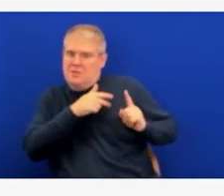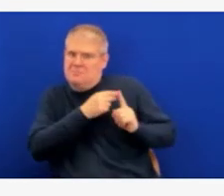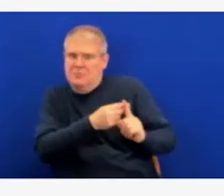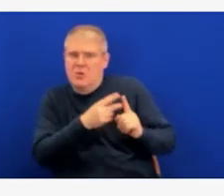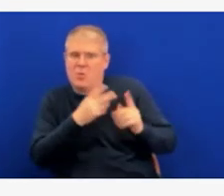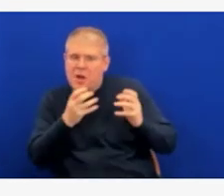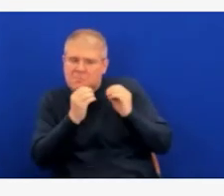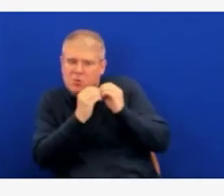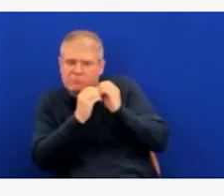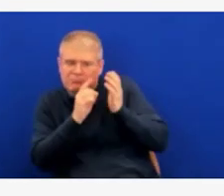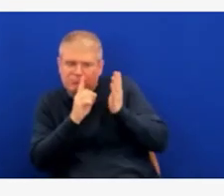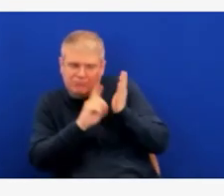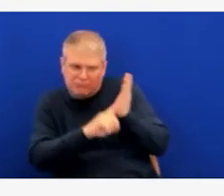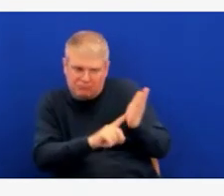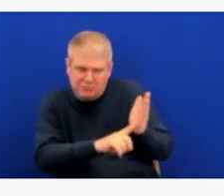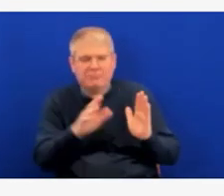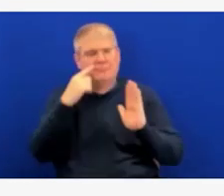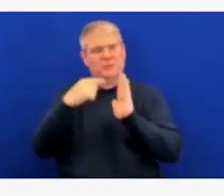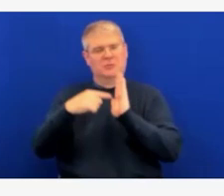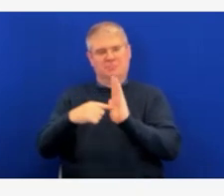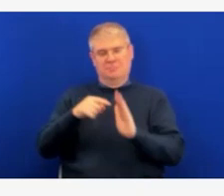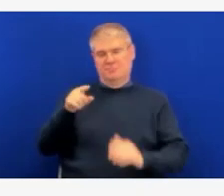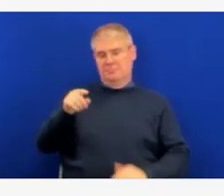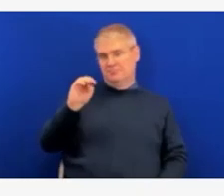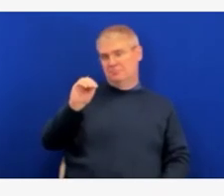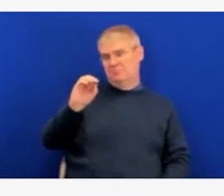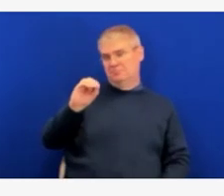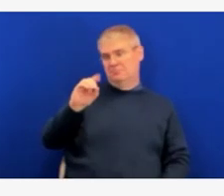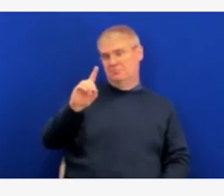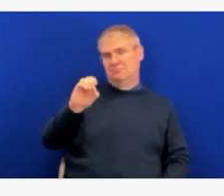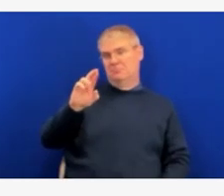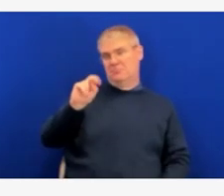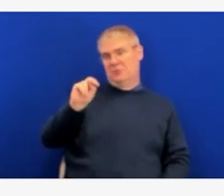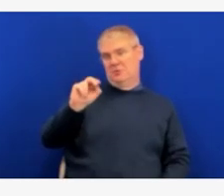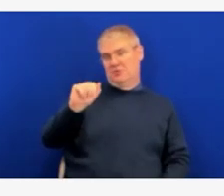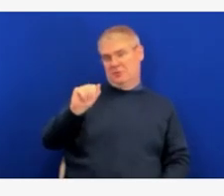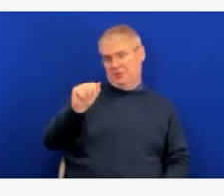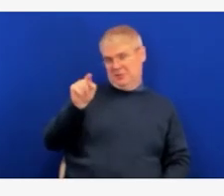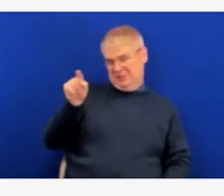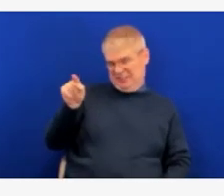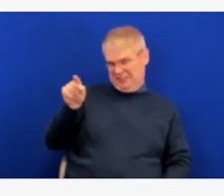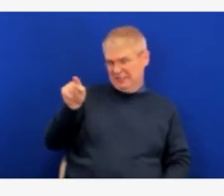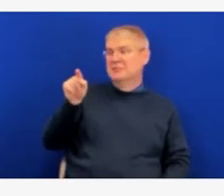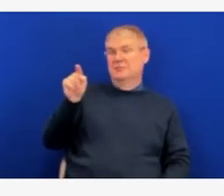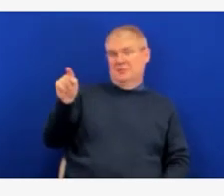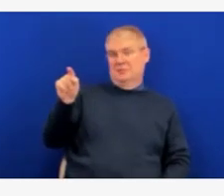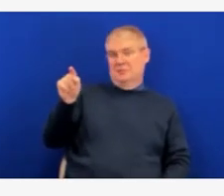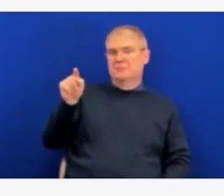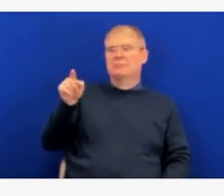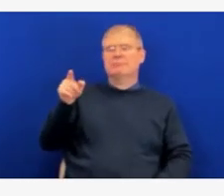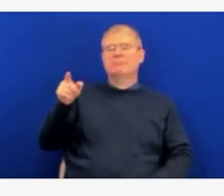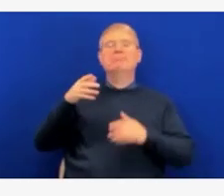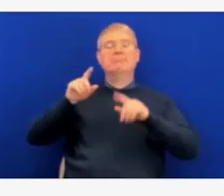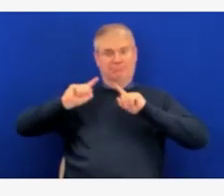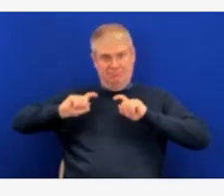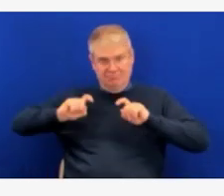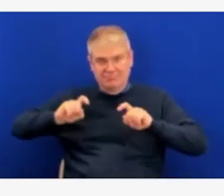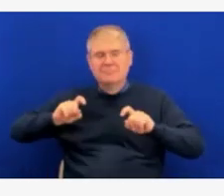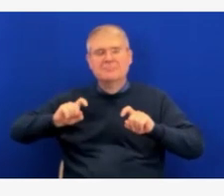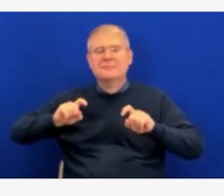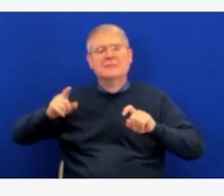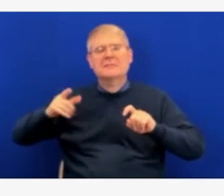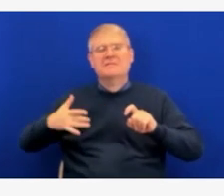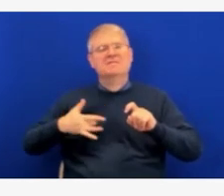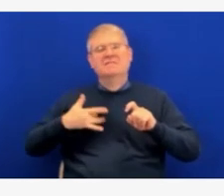enrolling additional children. They are working hard to get enough children enrolled so that everyone is confident as best they can in the